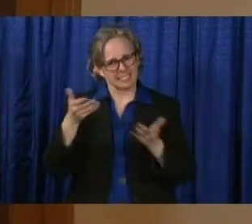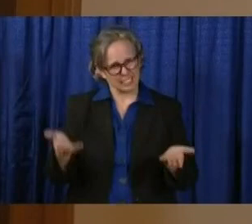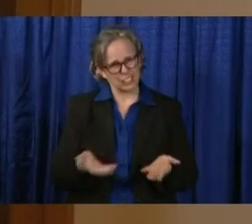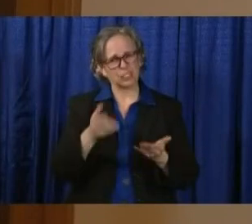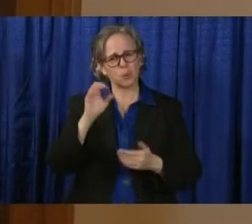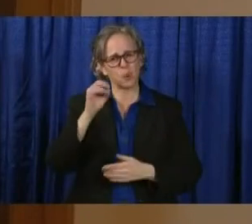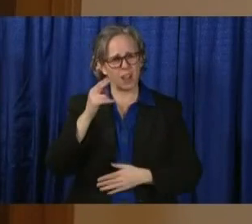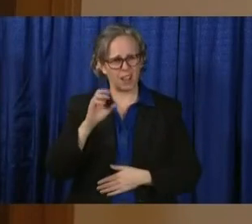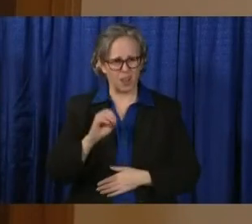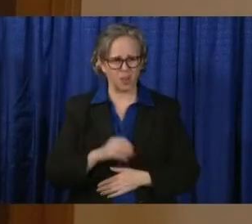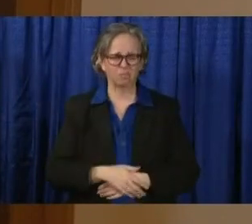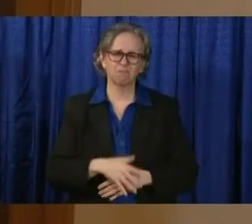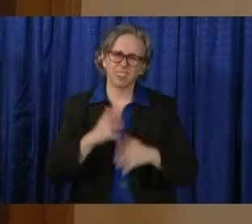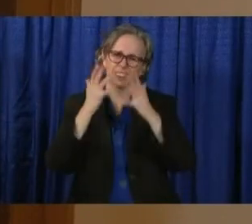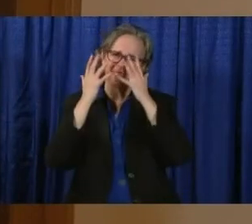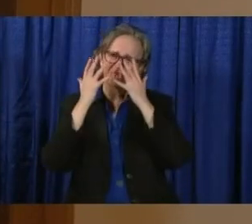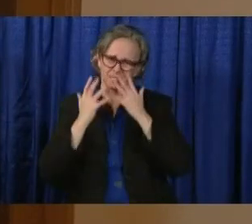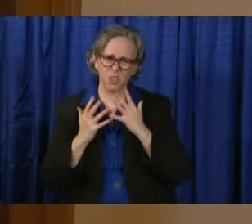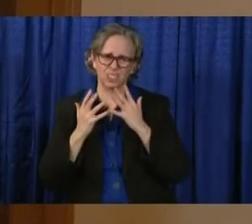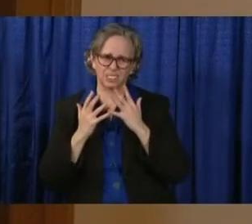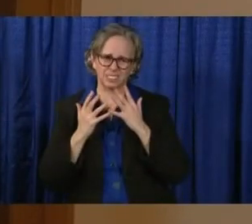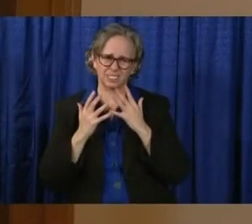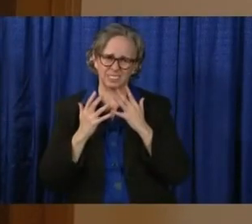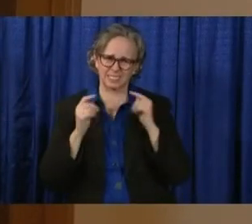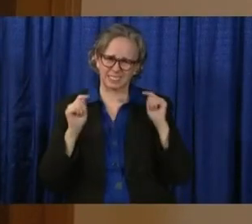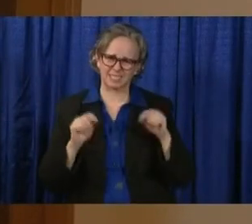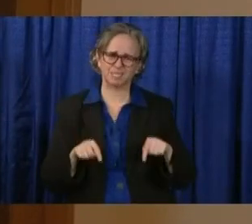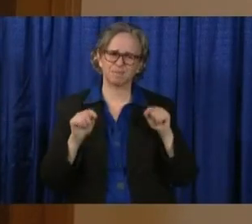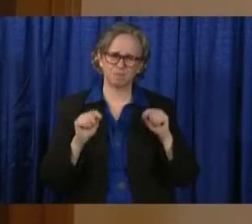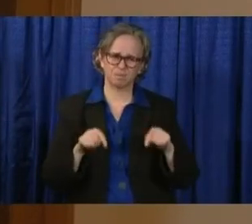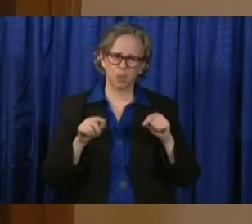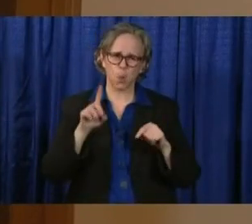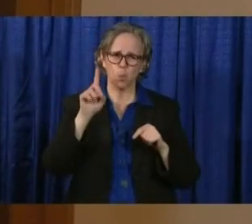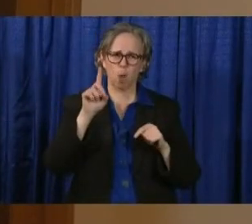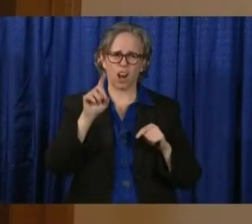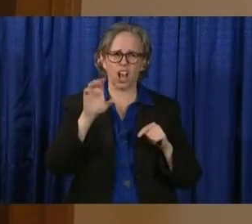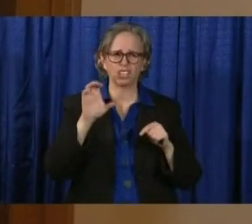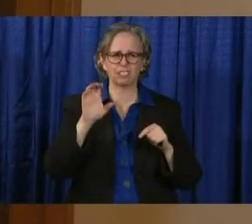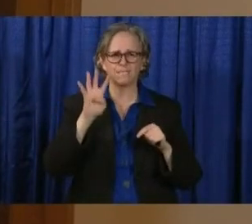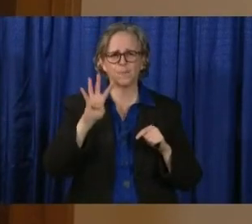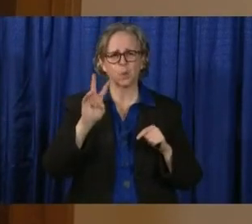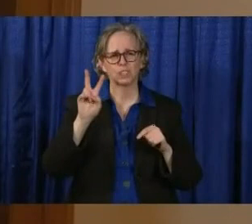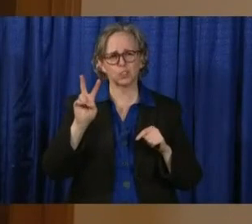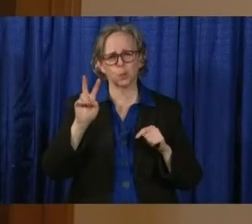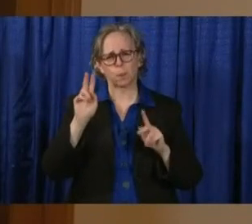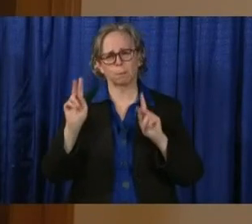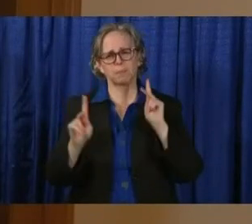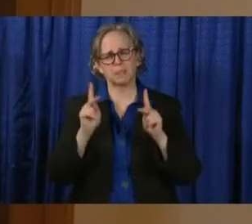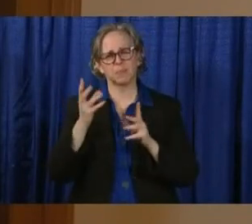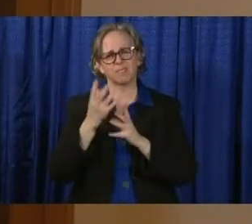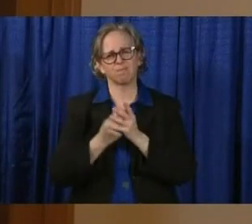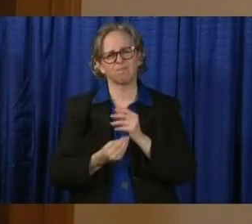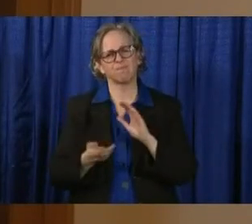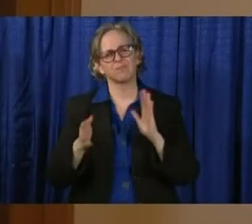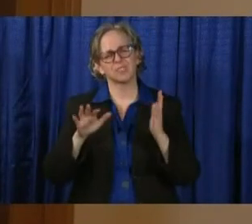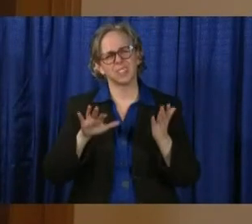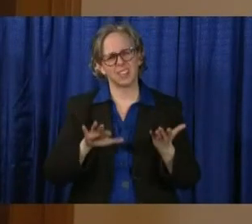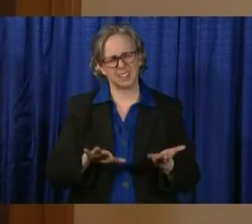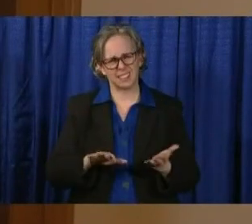unfortunately, in Ohio, we now know we have 142 deaths to report.